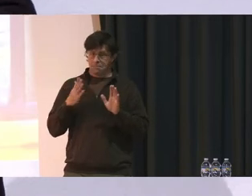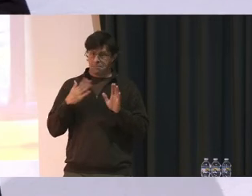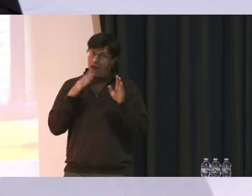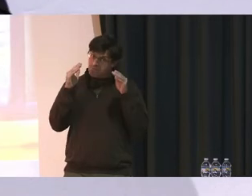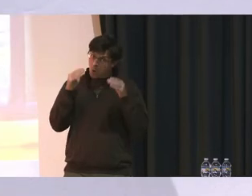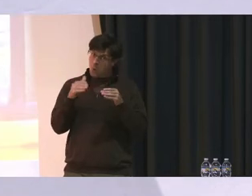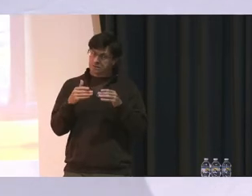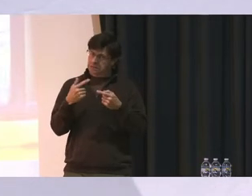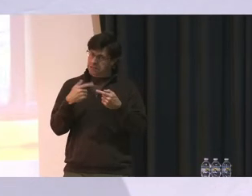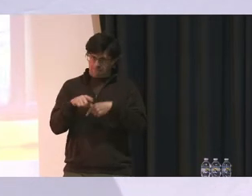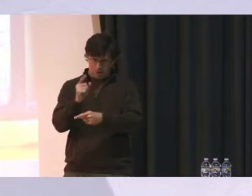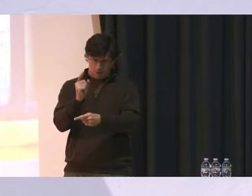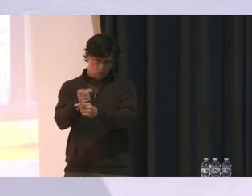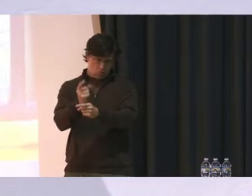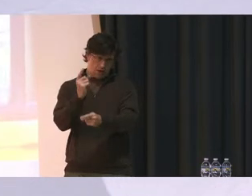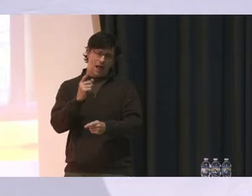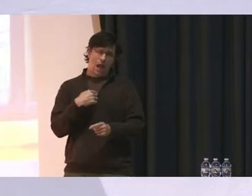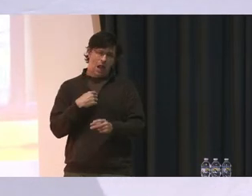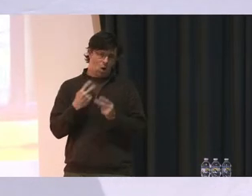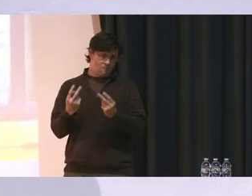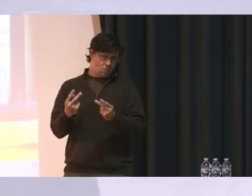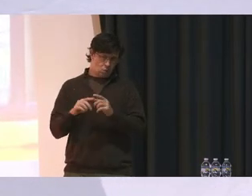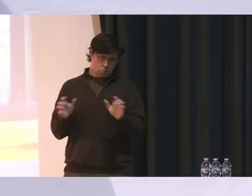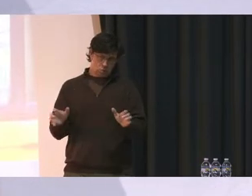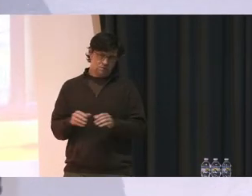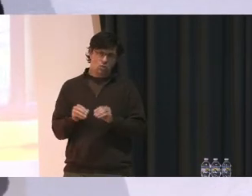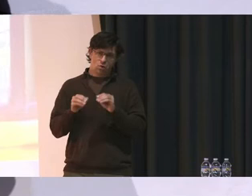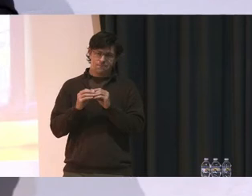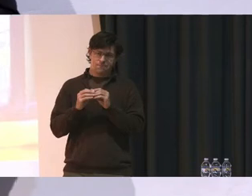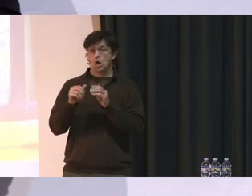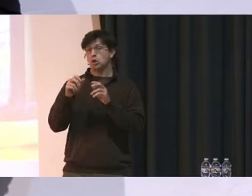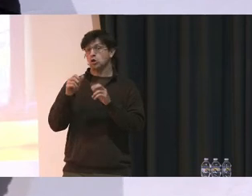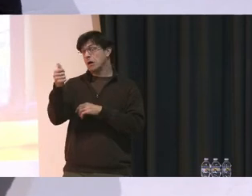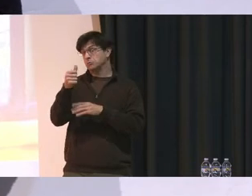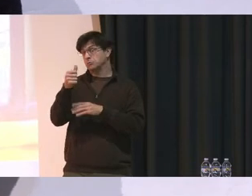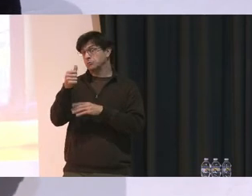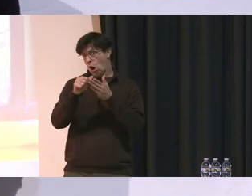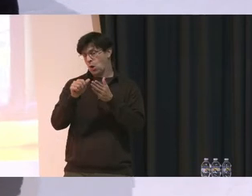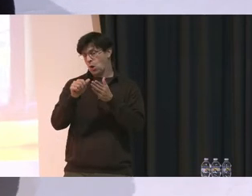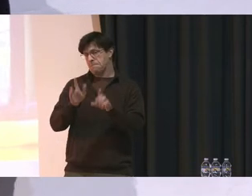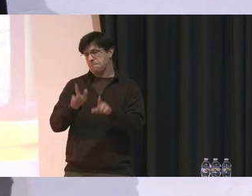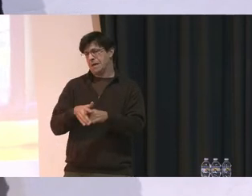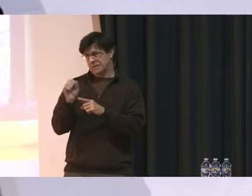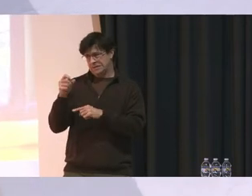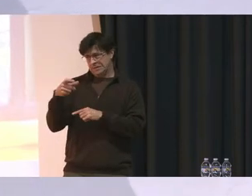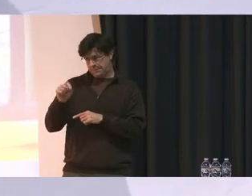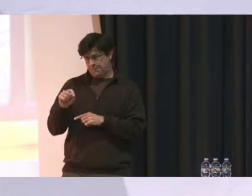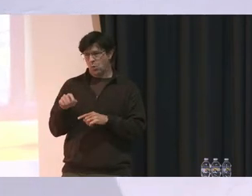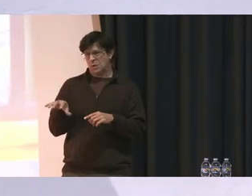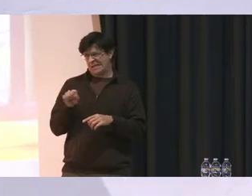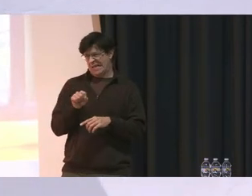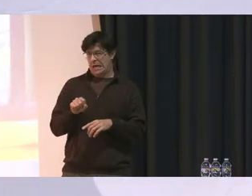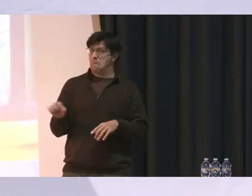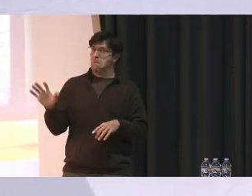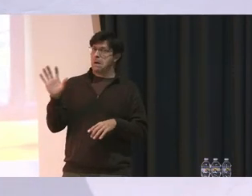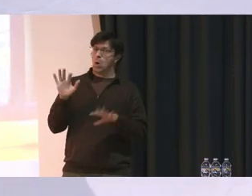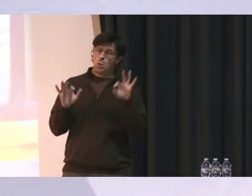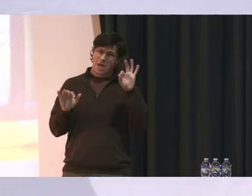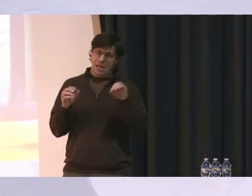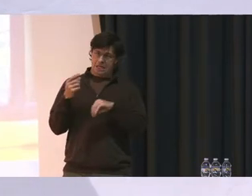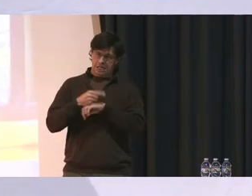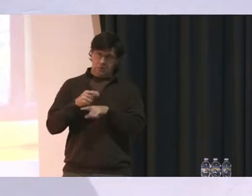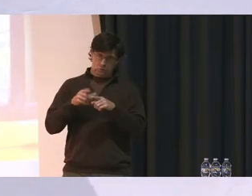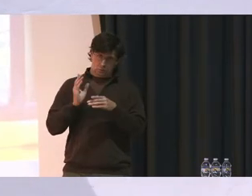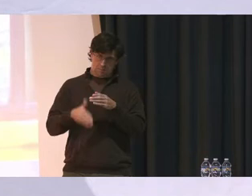and I'm looking forward to doing so. The transportation audit will begin in September and will take about 90 days to complete.